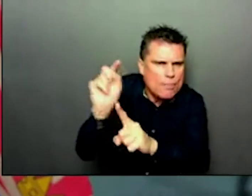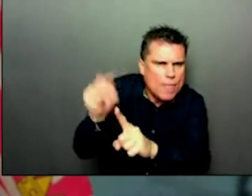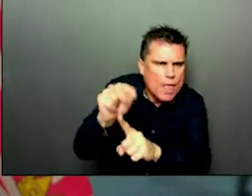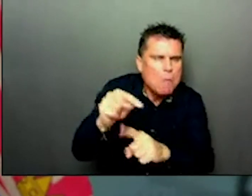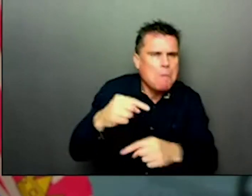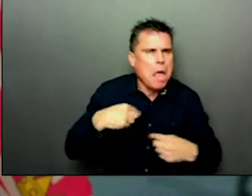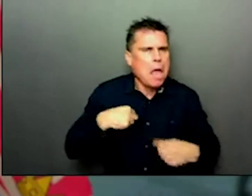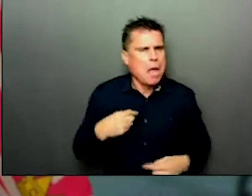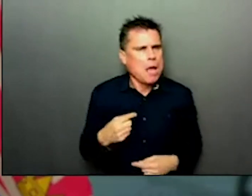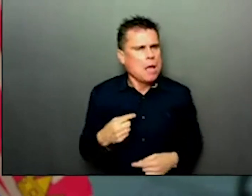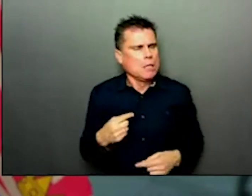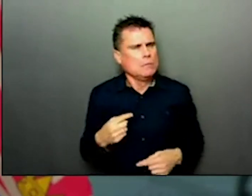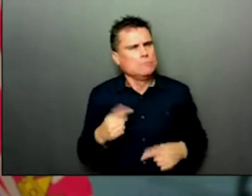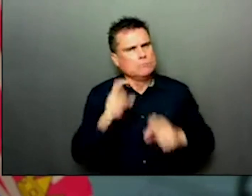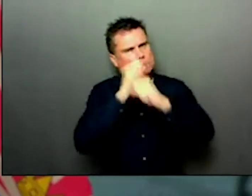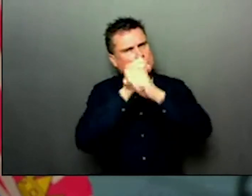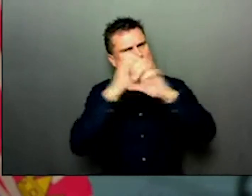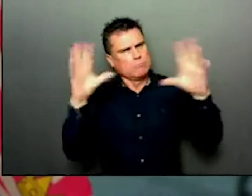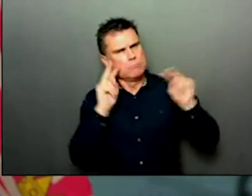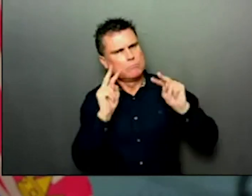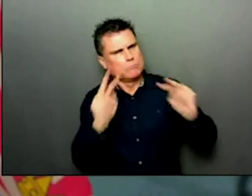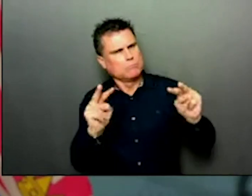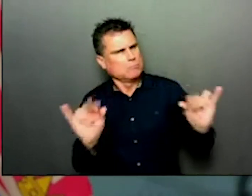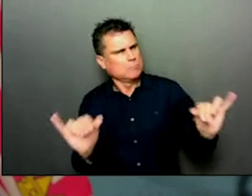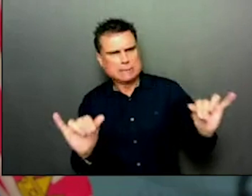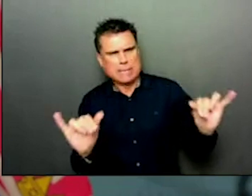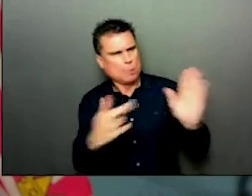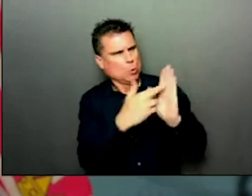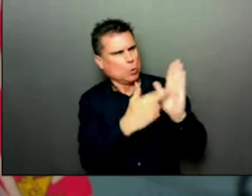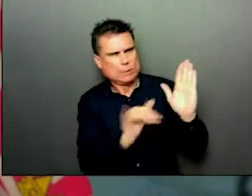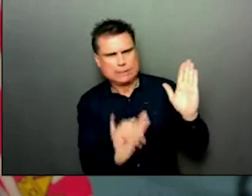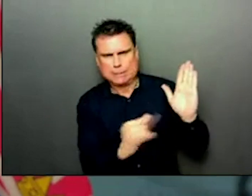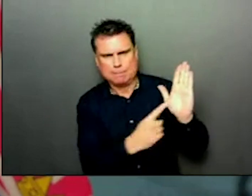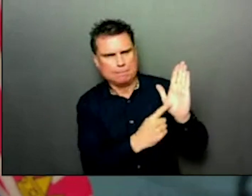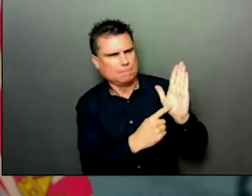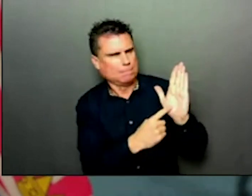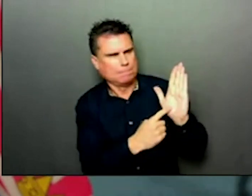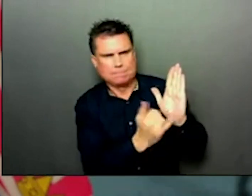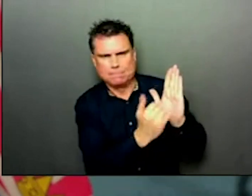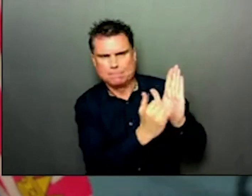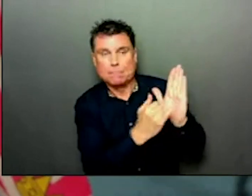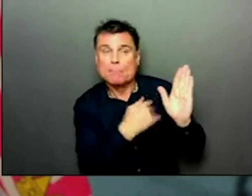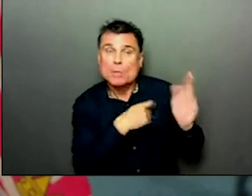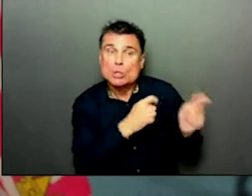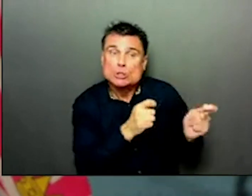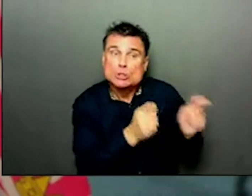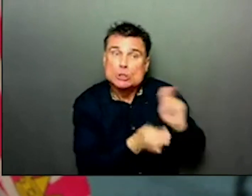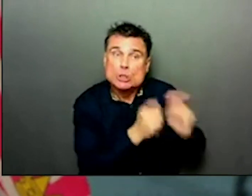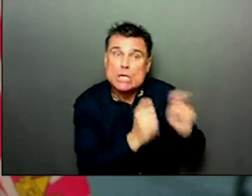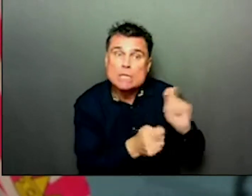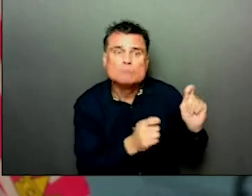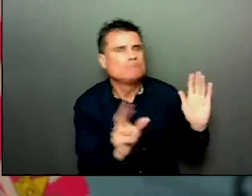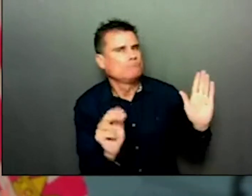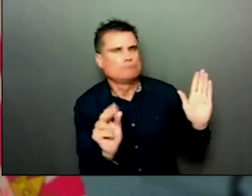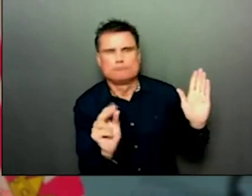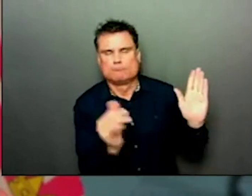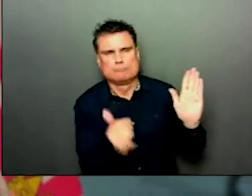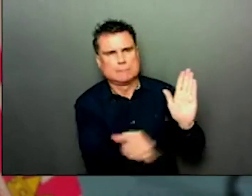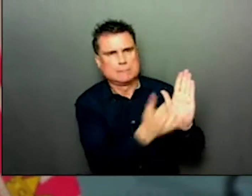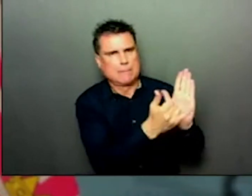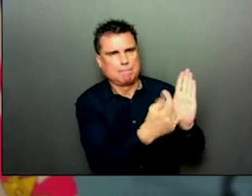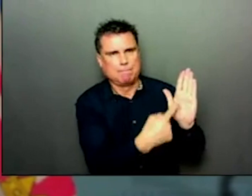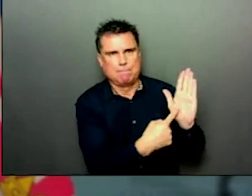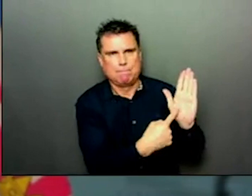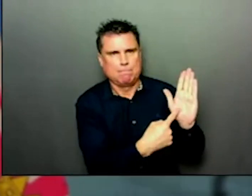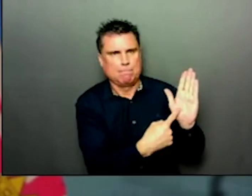this next few-week period. We have flattened. We are not back down. And part of that reflects the fact that we had